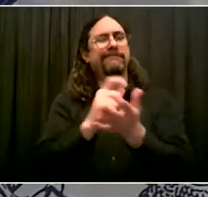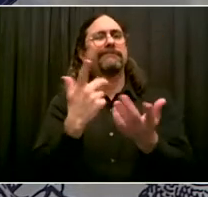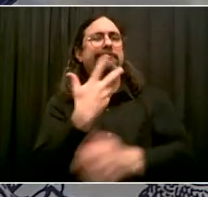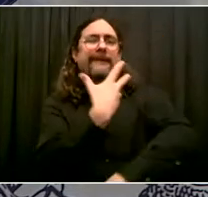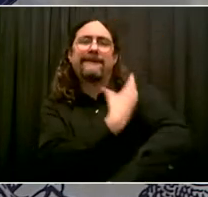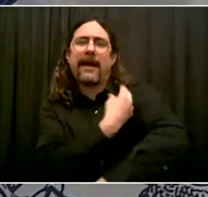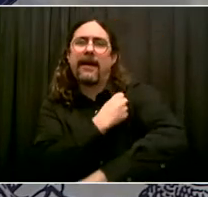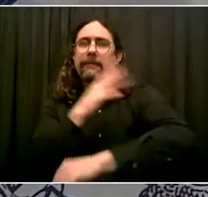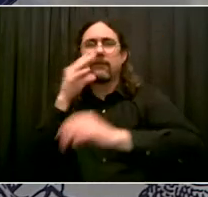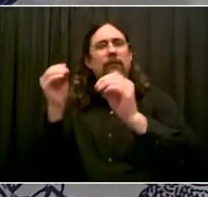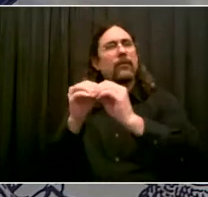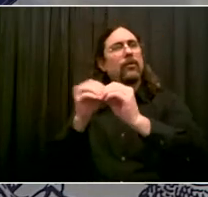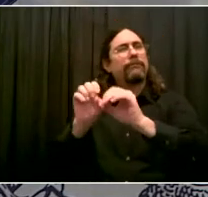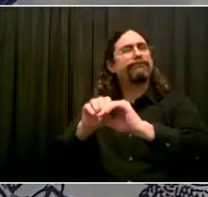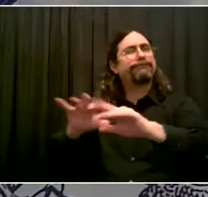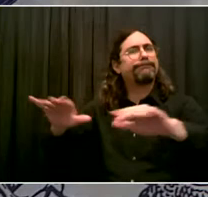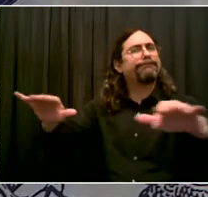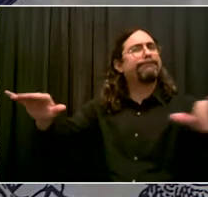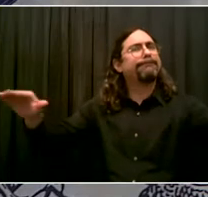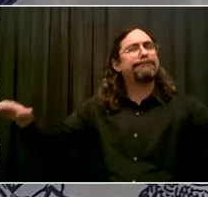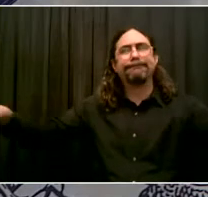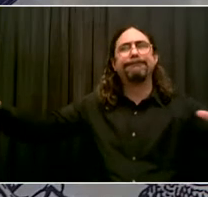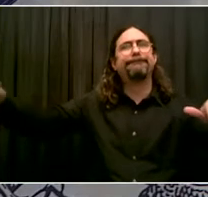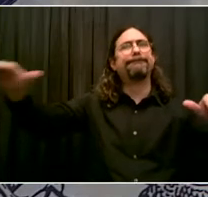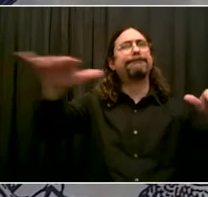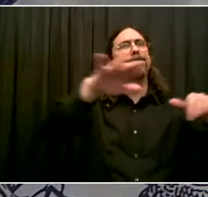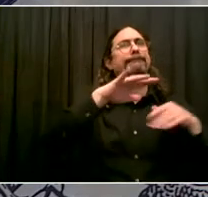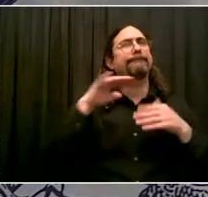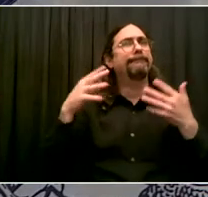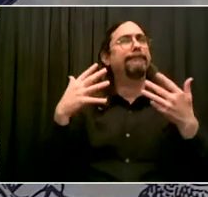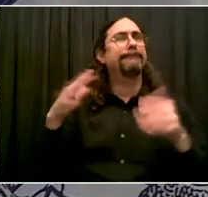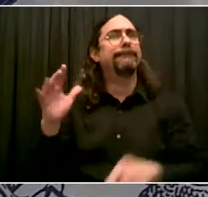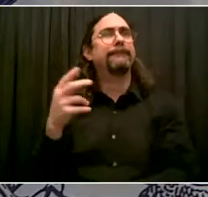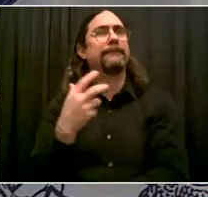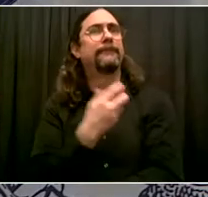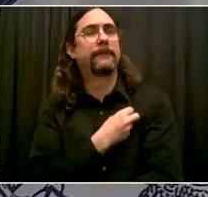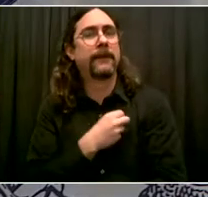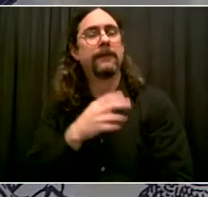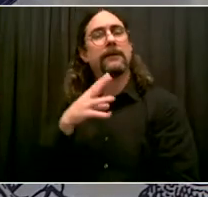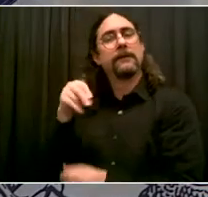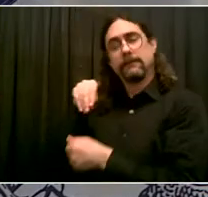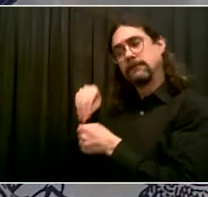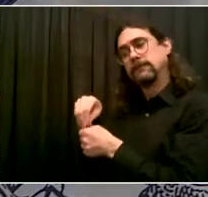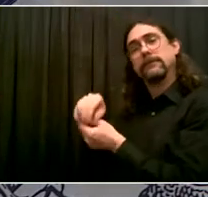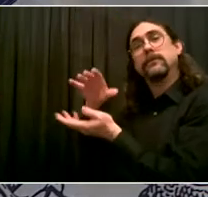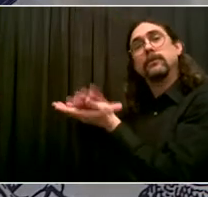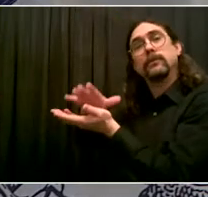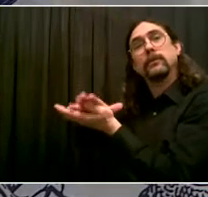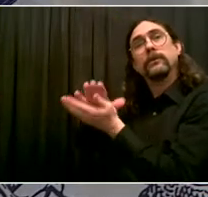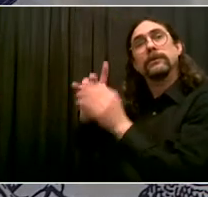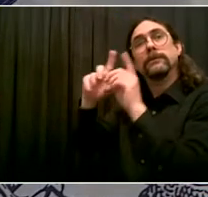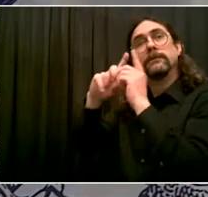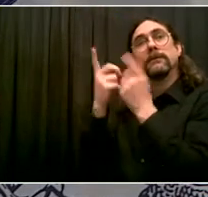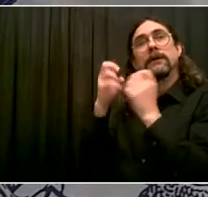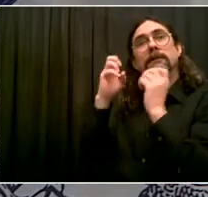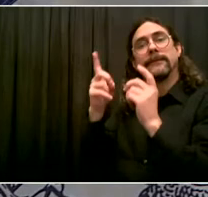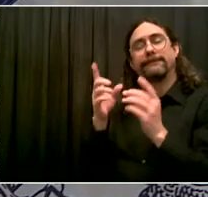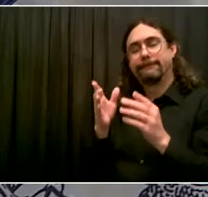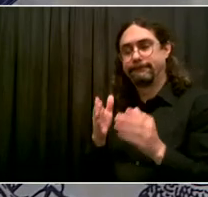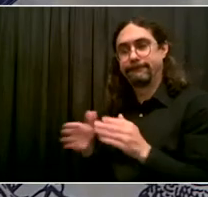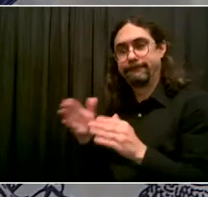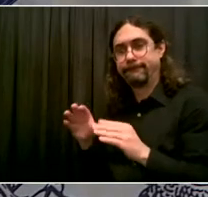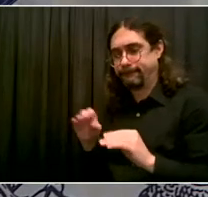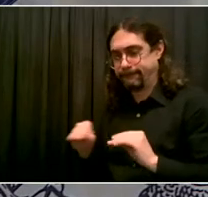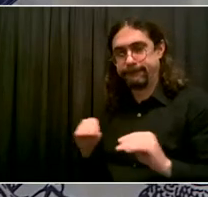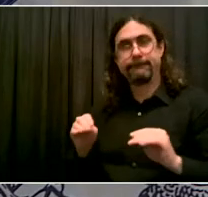So we're preparing for every child to come back whose family is ready to have them back. I also know maybe some families will not be